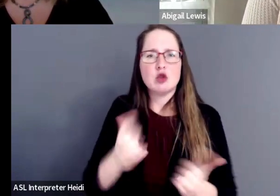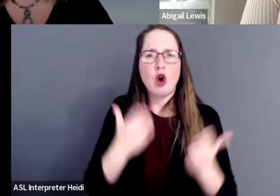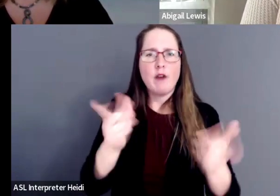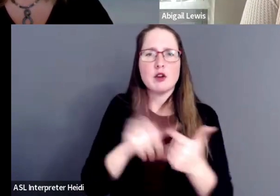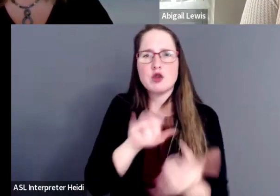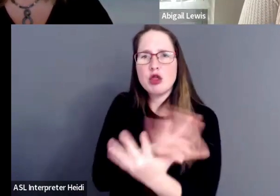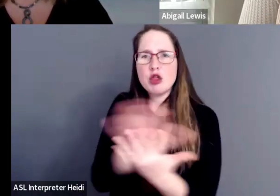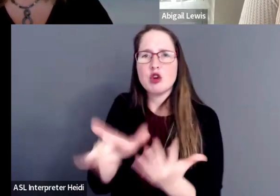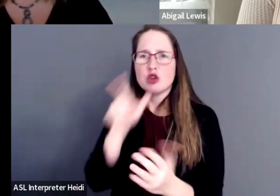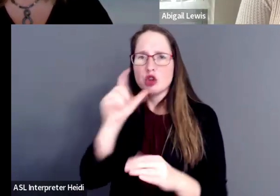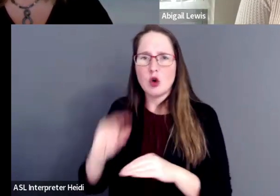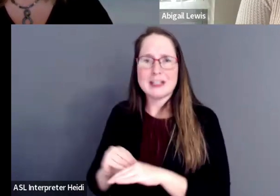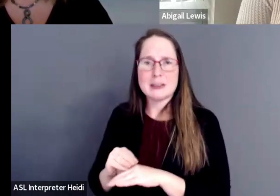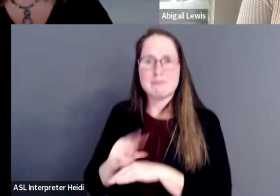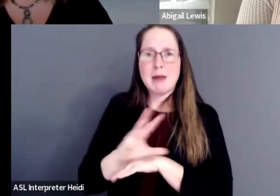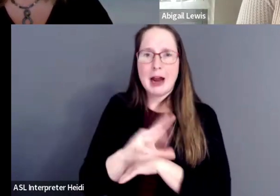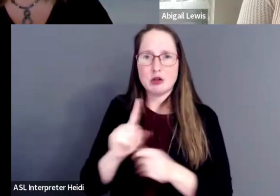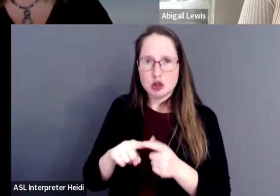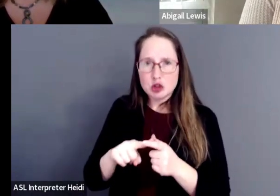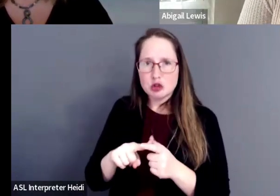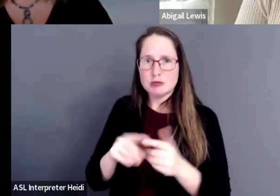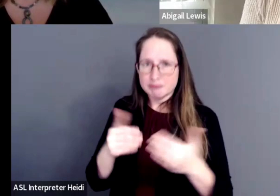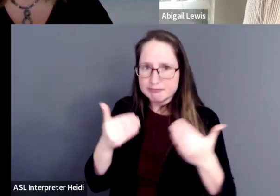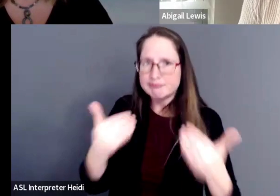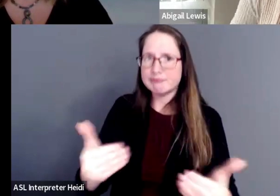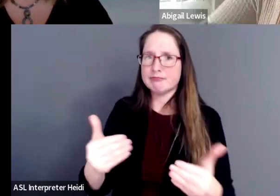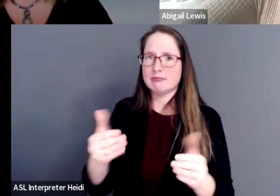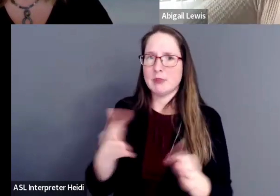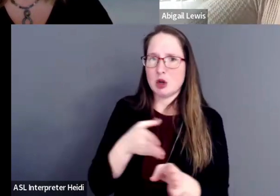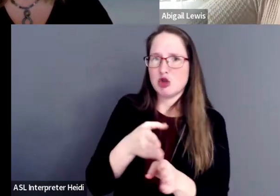who inspire to pursue a career in art?